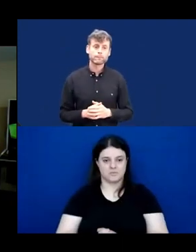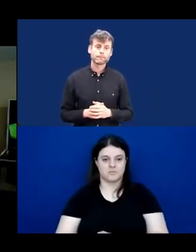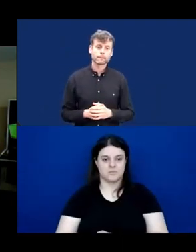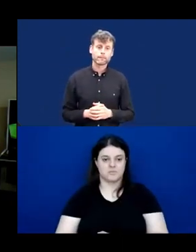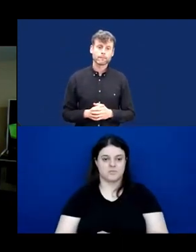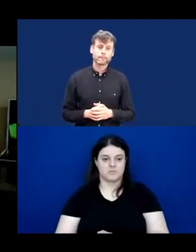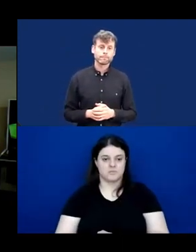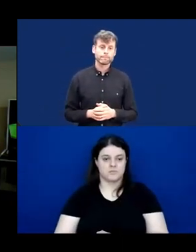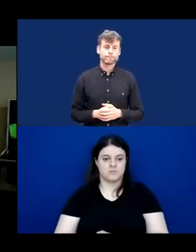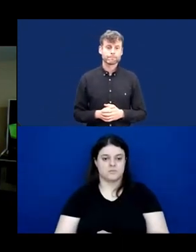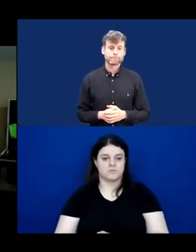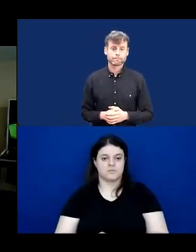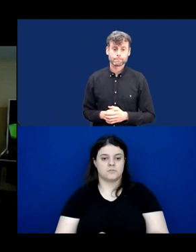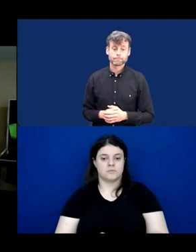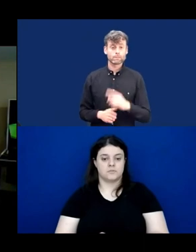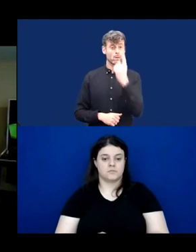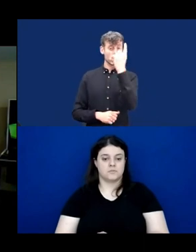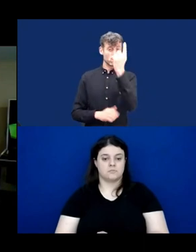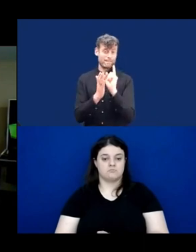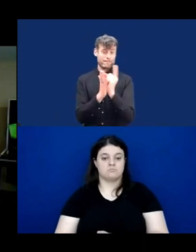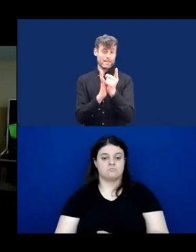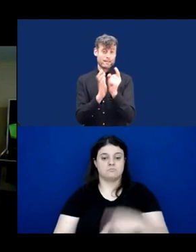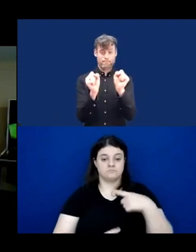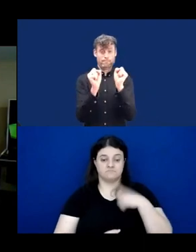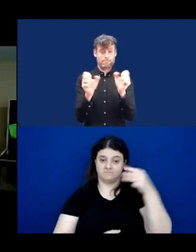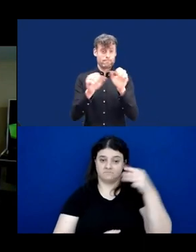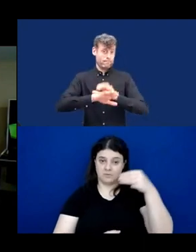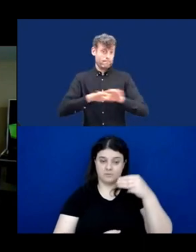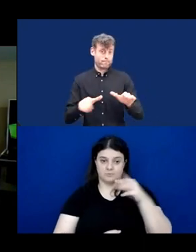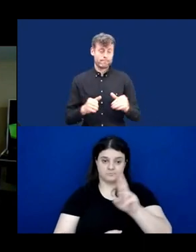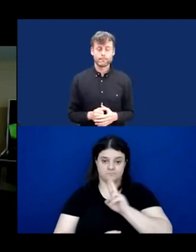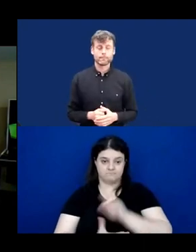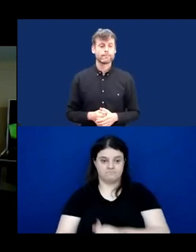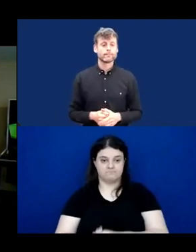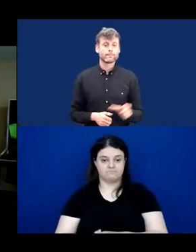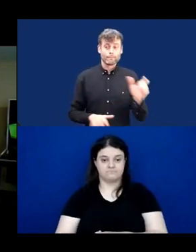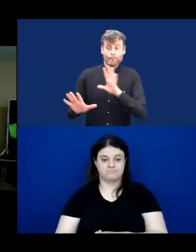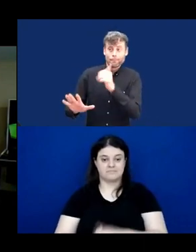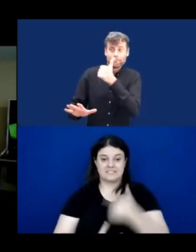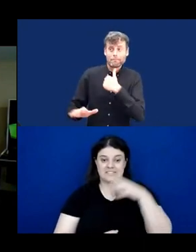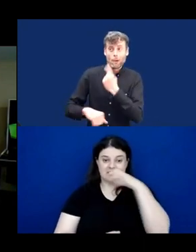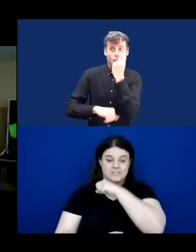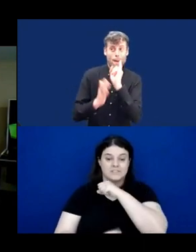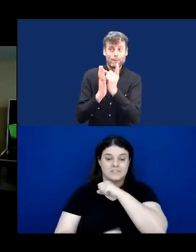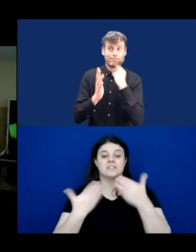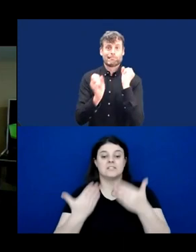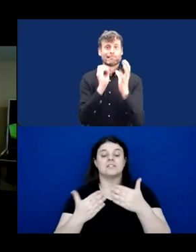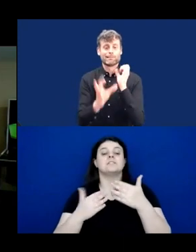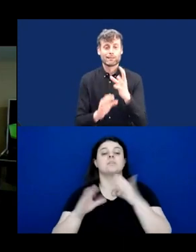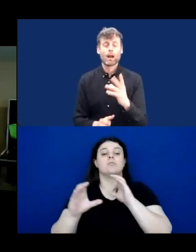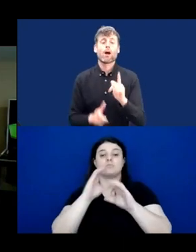Sure. And we only have about a minute. Okay, sure. Okay, I'll go quick. So remote communication is